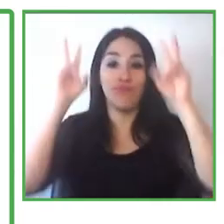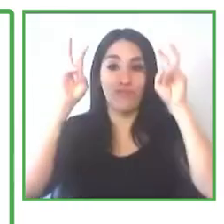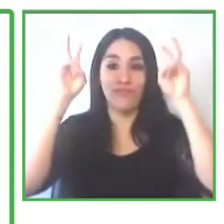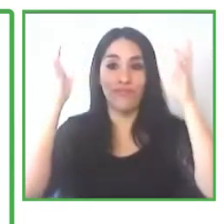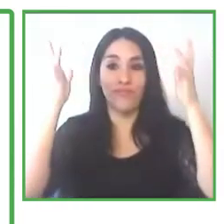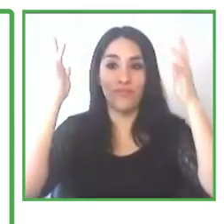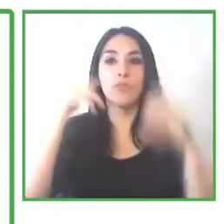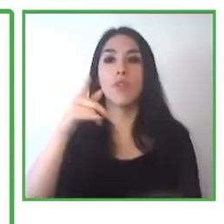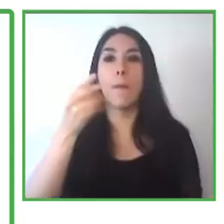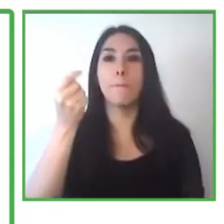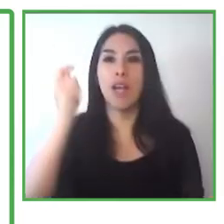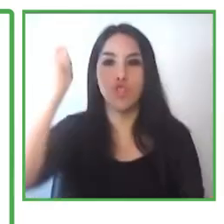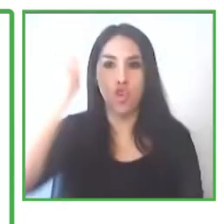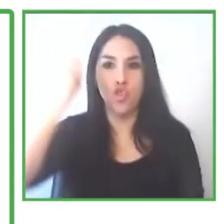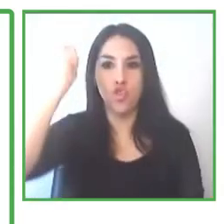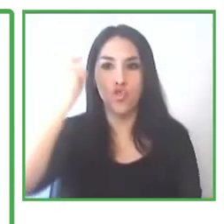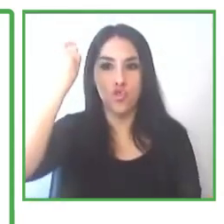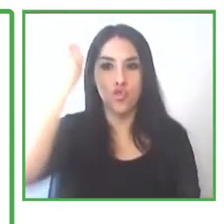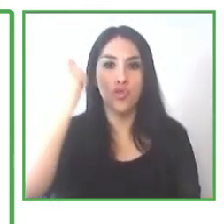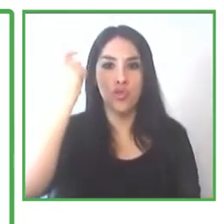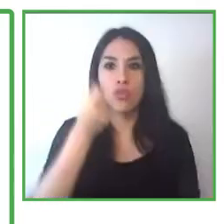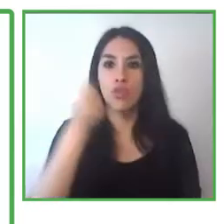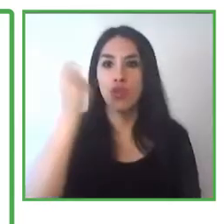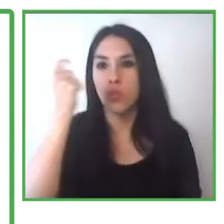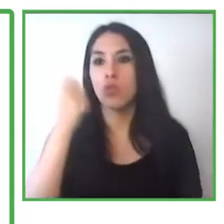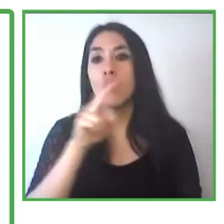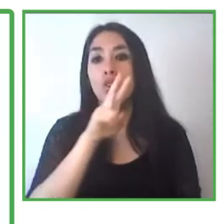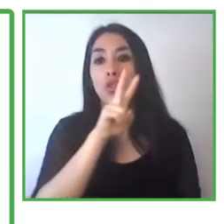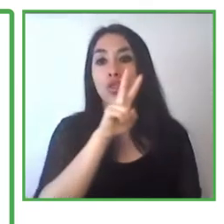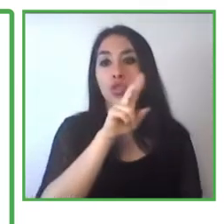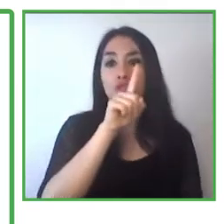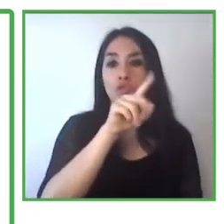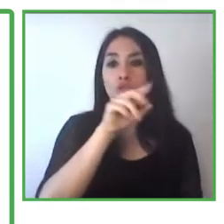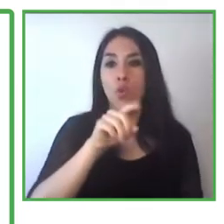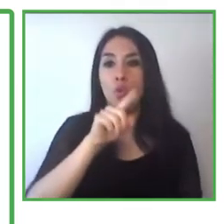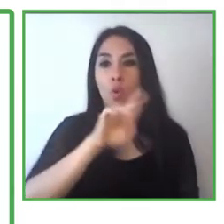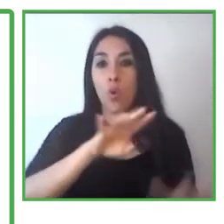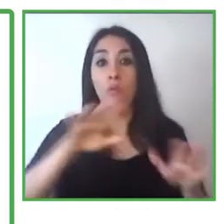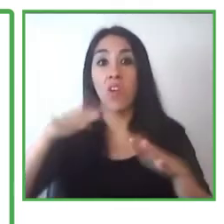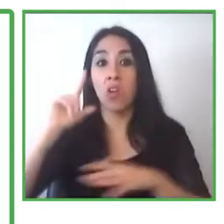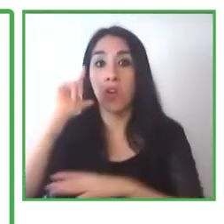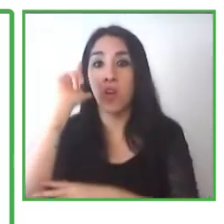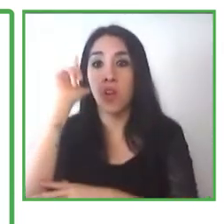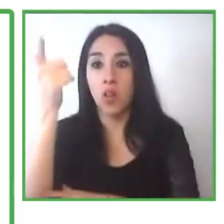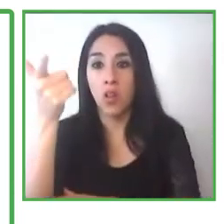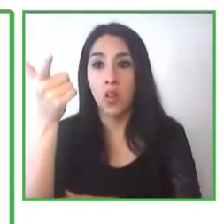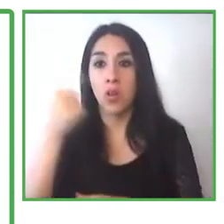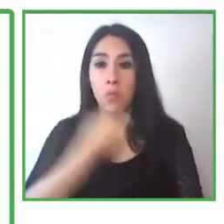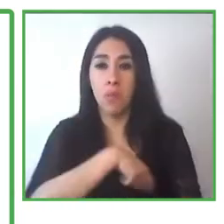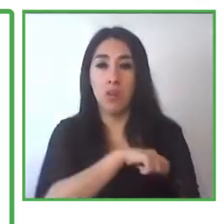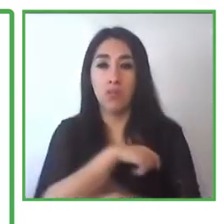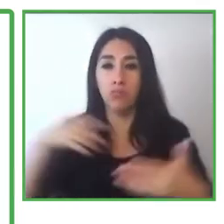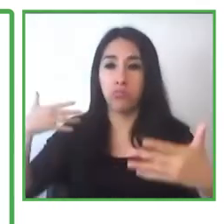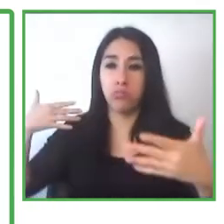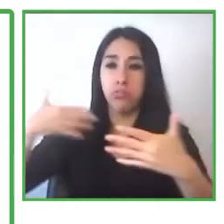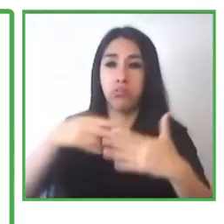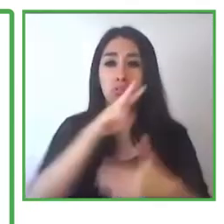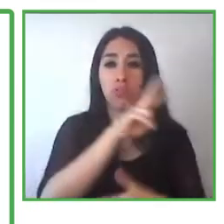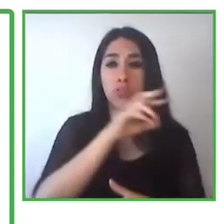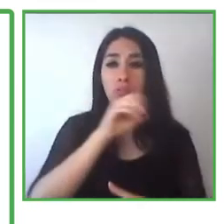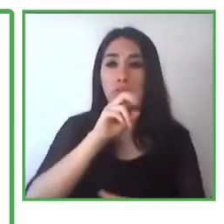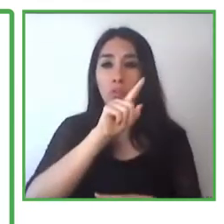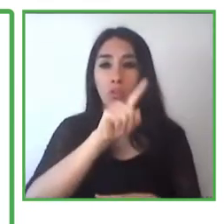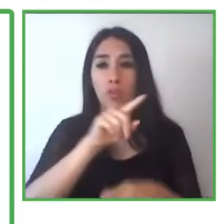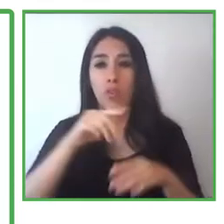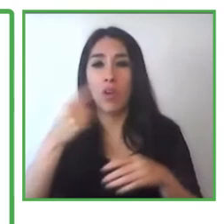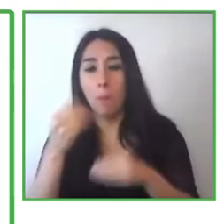created in 2004. And after the long crisis of 2008, made this